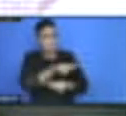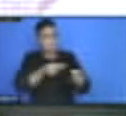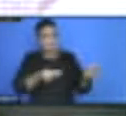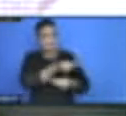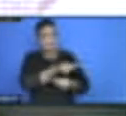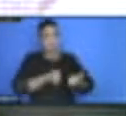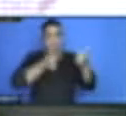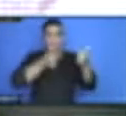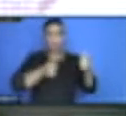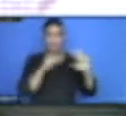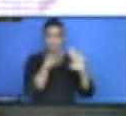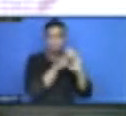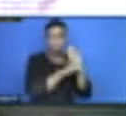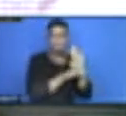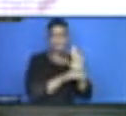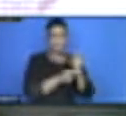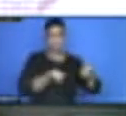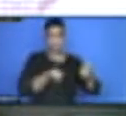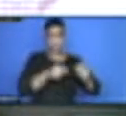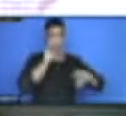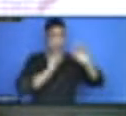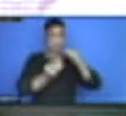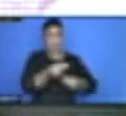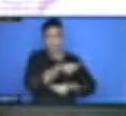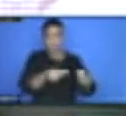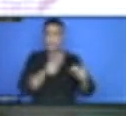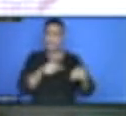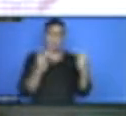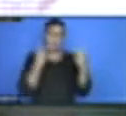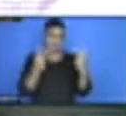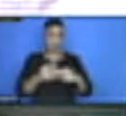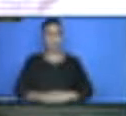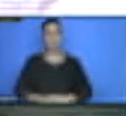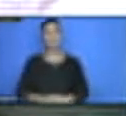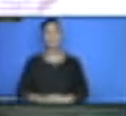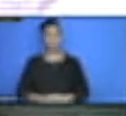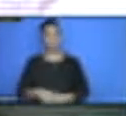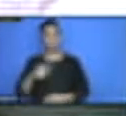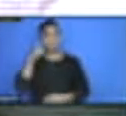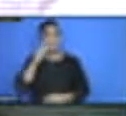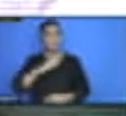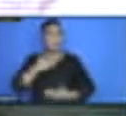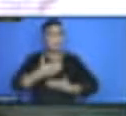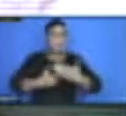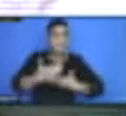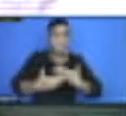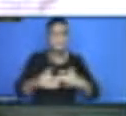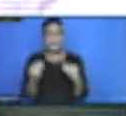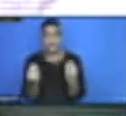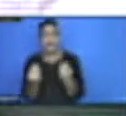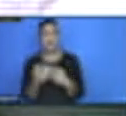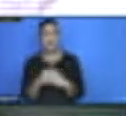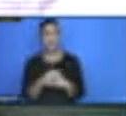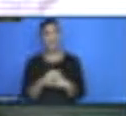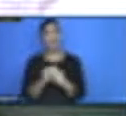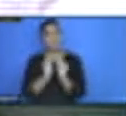suppose, becomes much more important. So your reflections on what it takes, what kind of process may be required, and the value really of